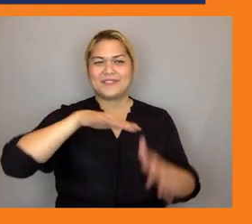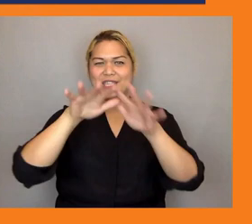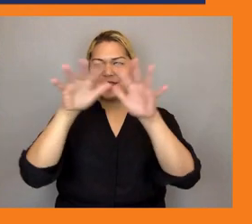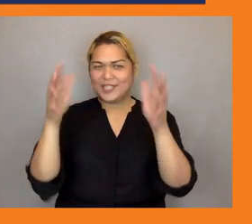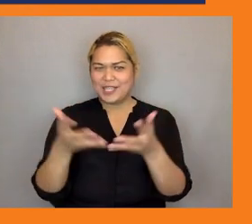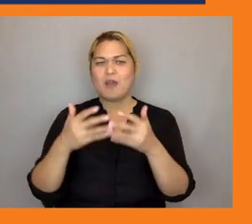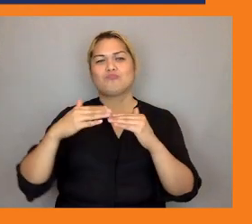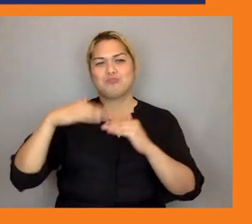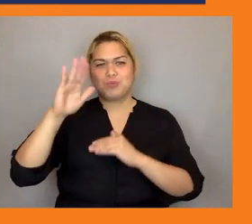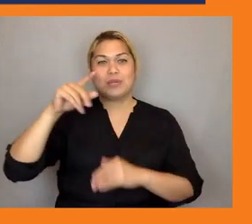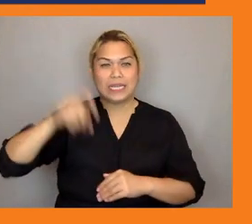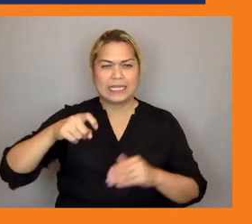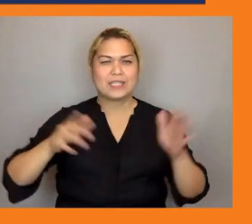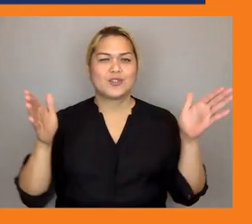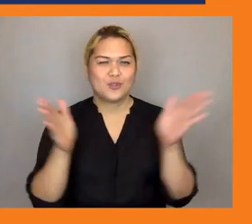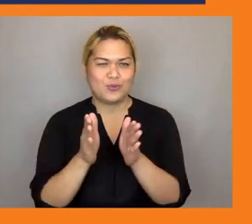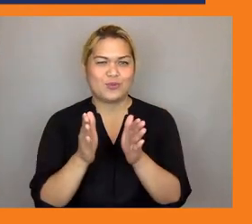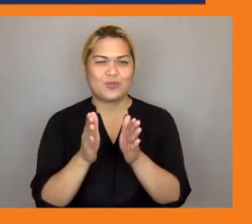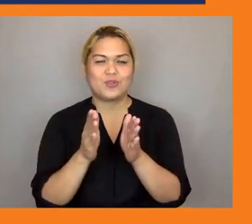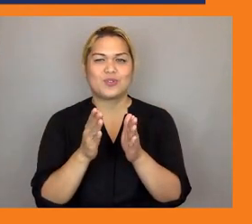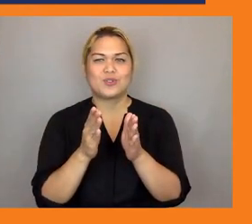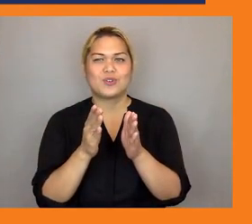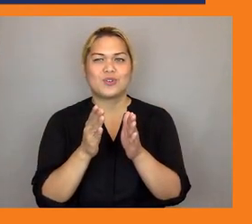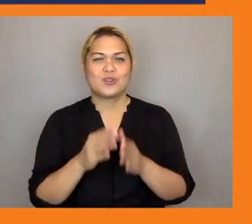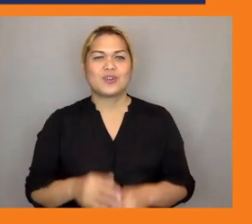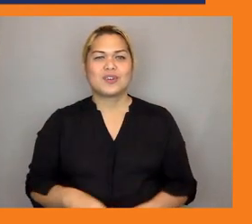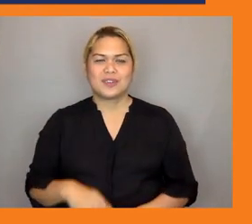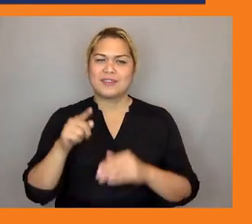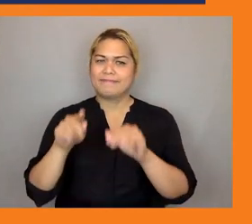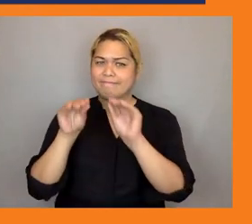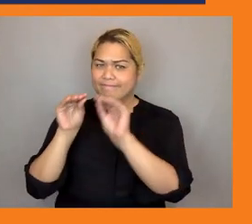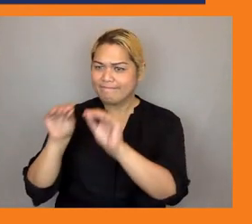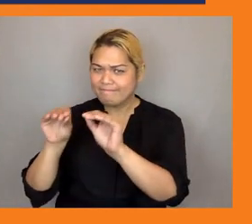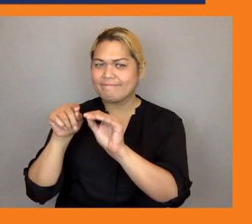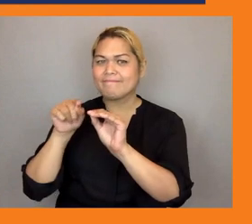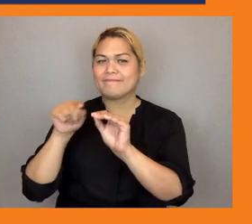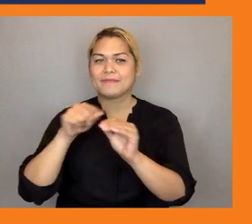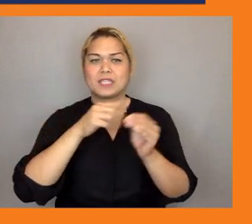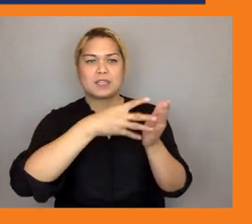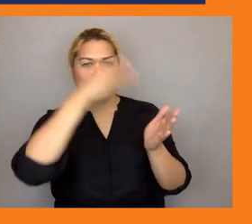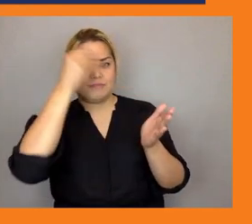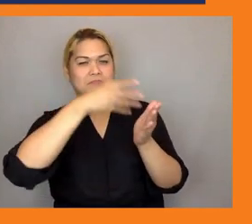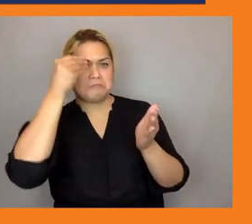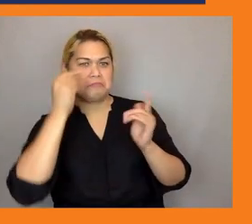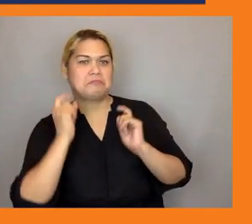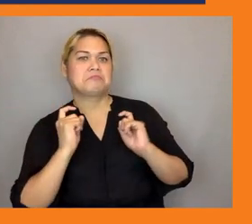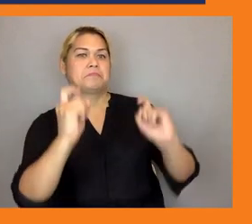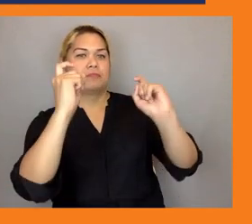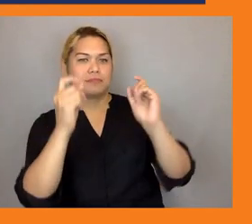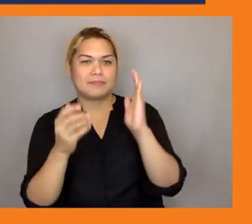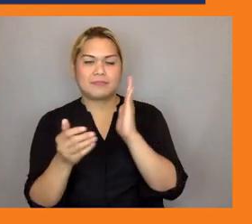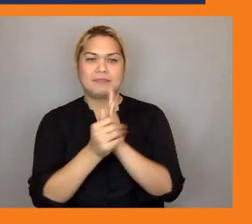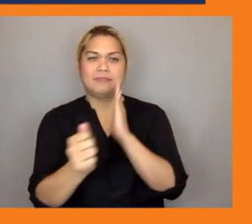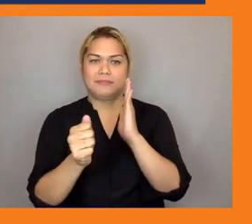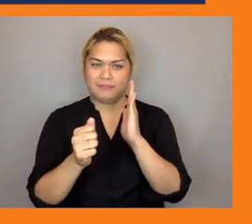young people see as the returns they get quickly on some new set of skills that they consider relevant to the to the labor market i think